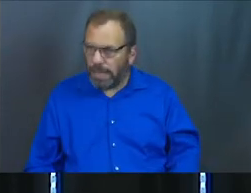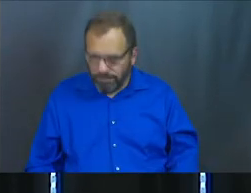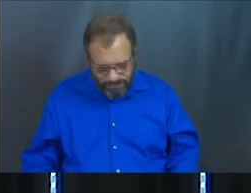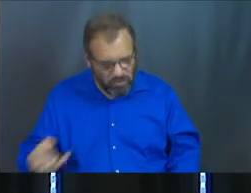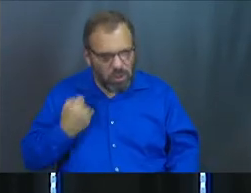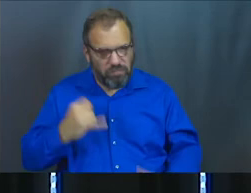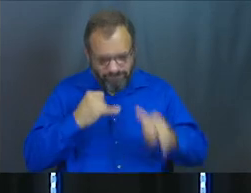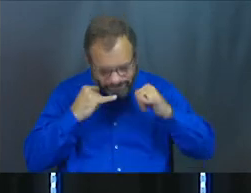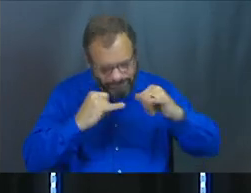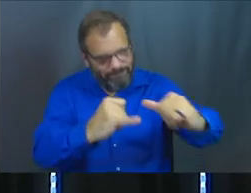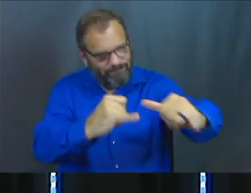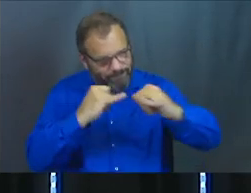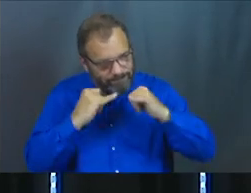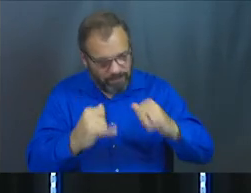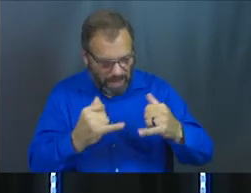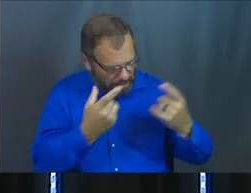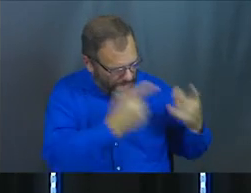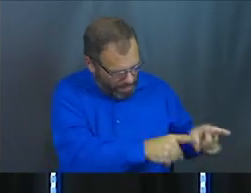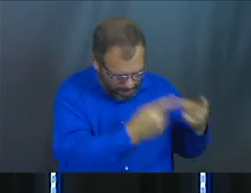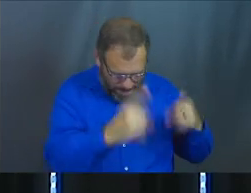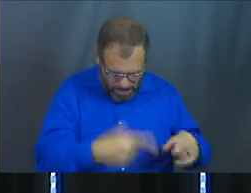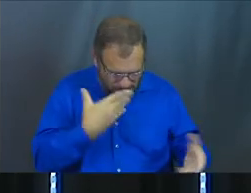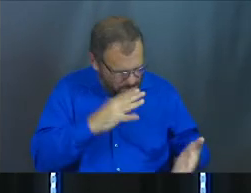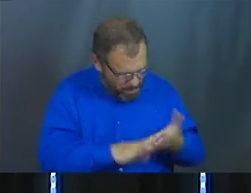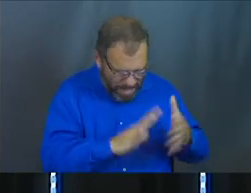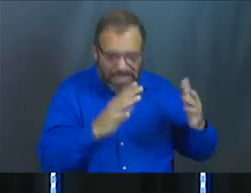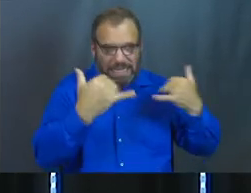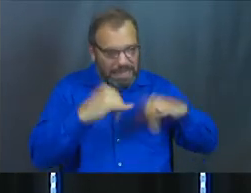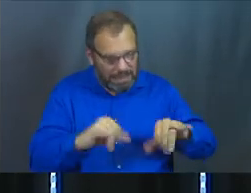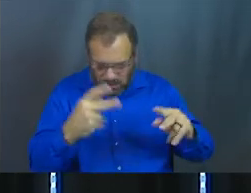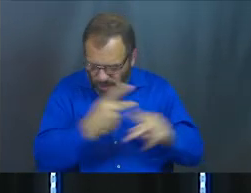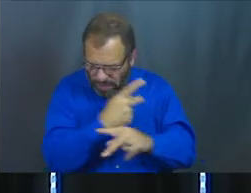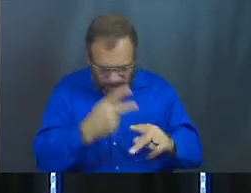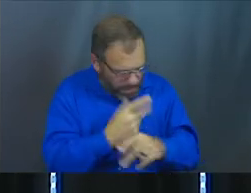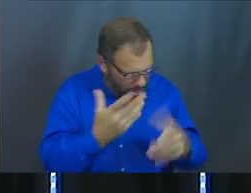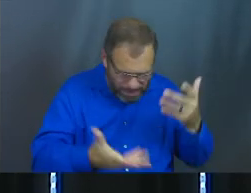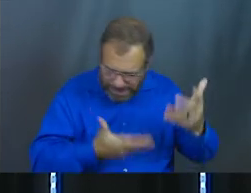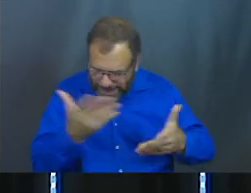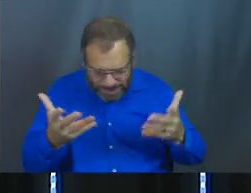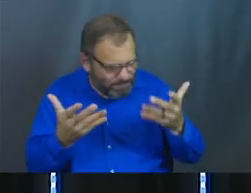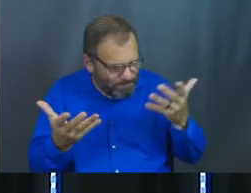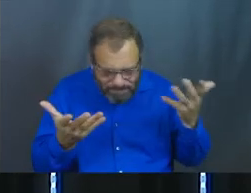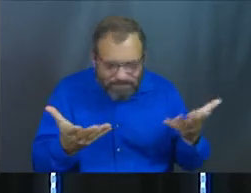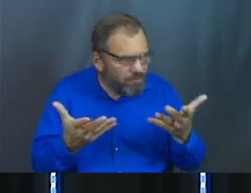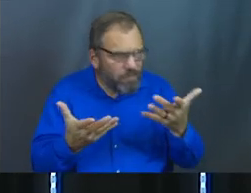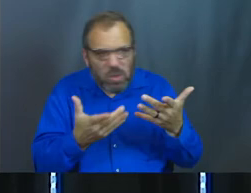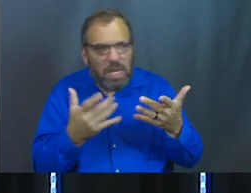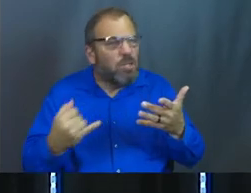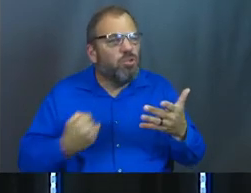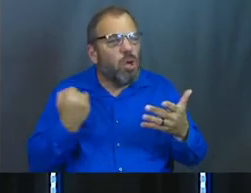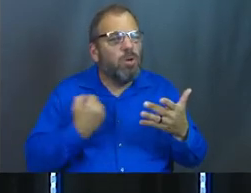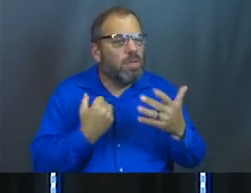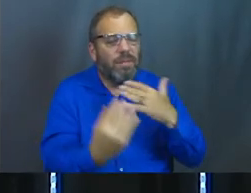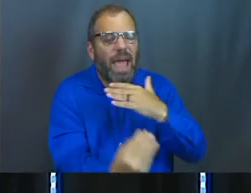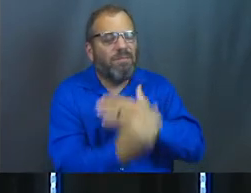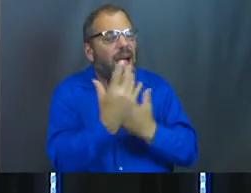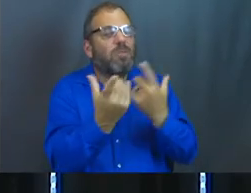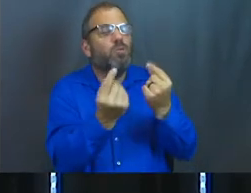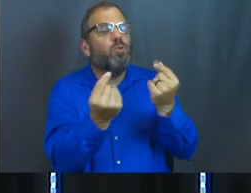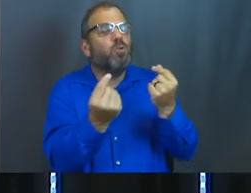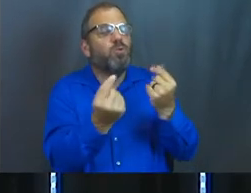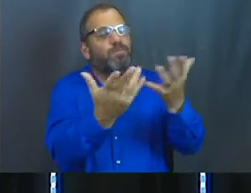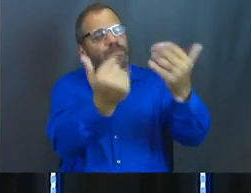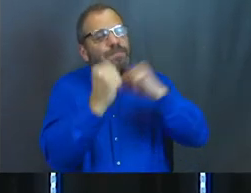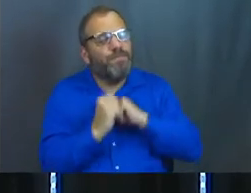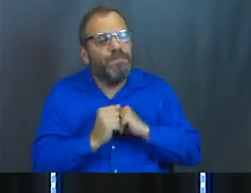we've got them in our past and we're still trying to figure them out. What would you advise us to